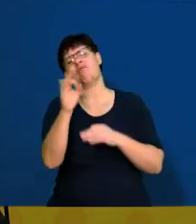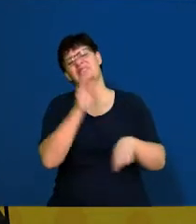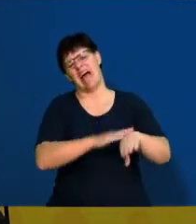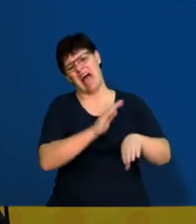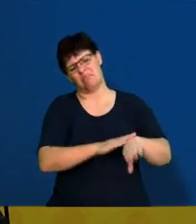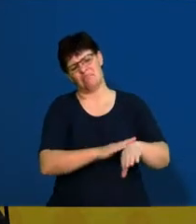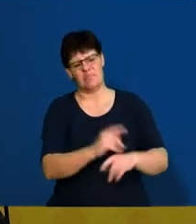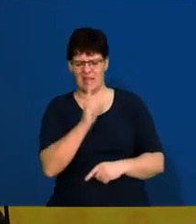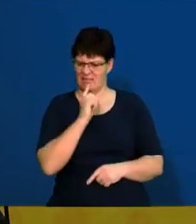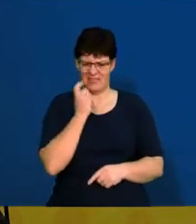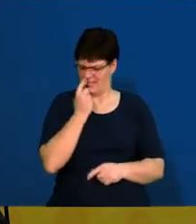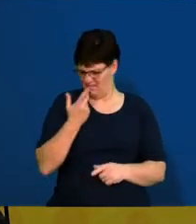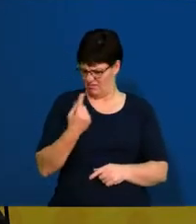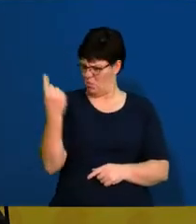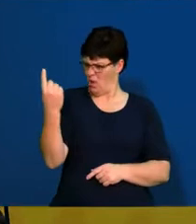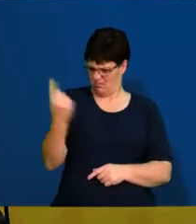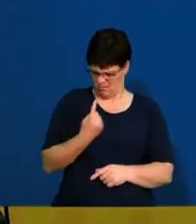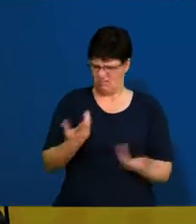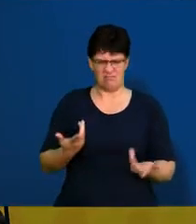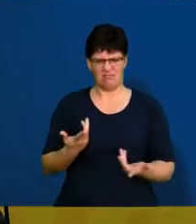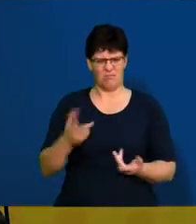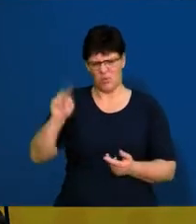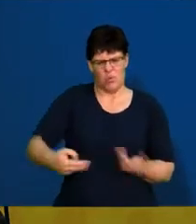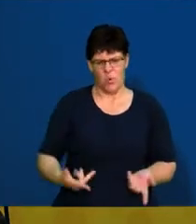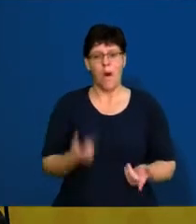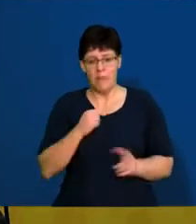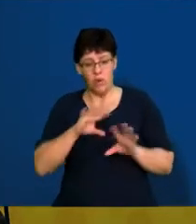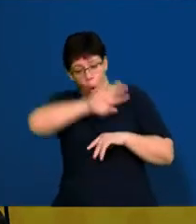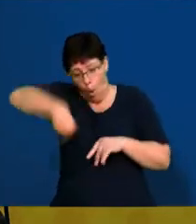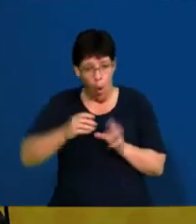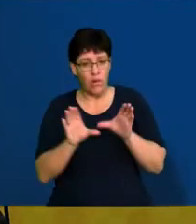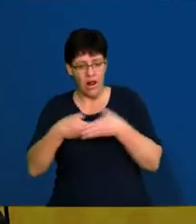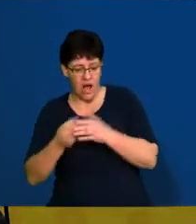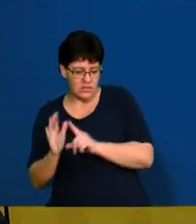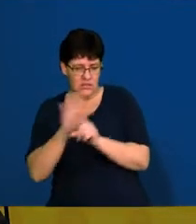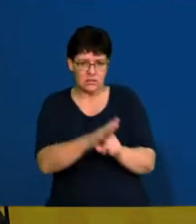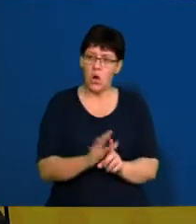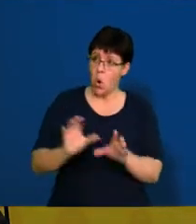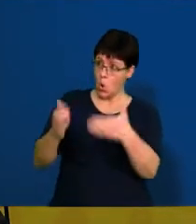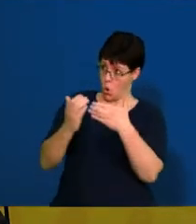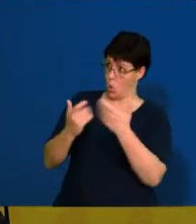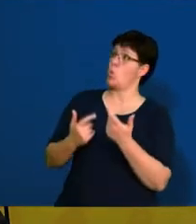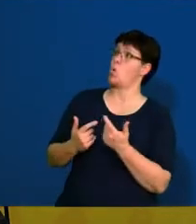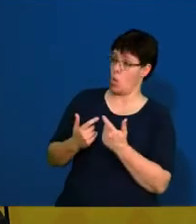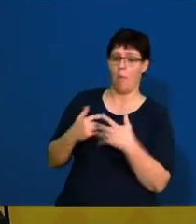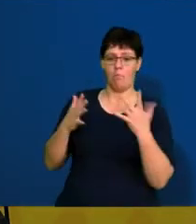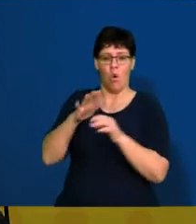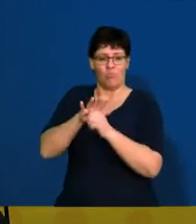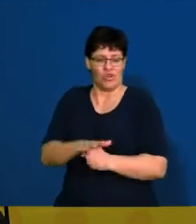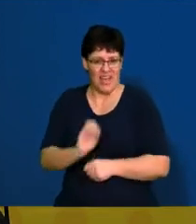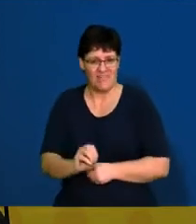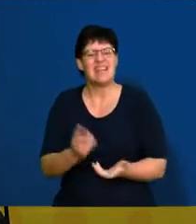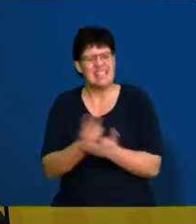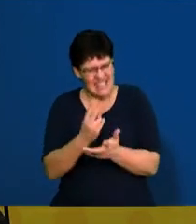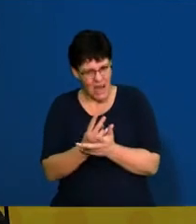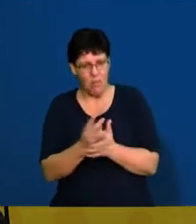easy for your teacher to say no. However, if the whole class is there, there's a little bit more pressure. It's the same thing with collective bargaining.